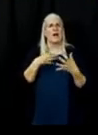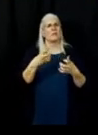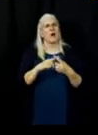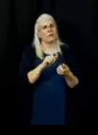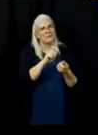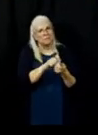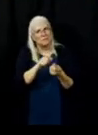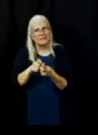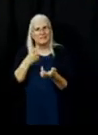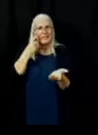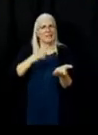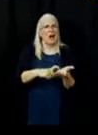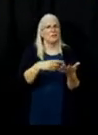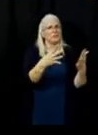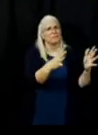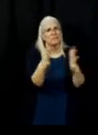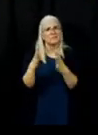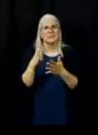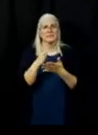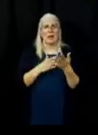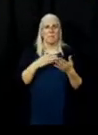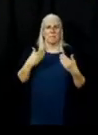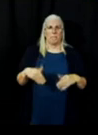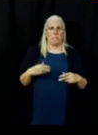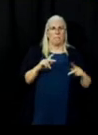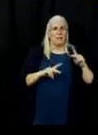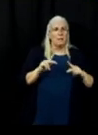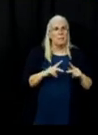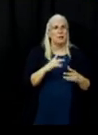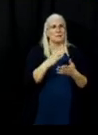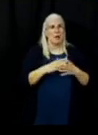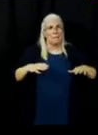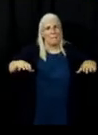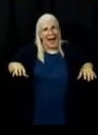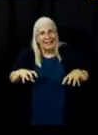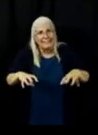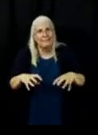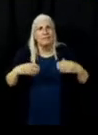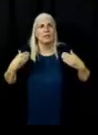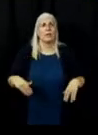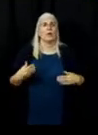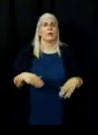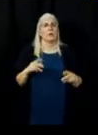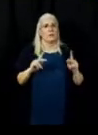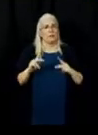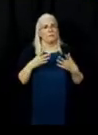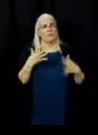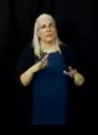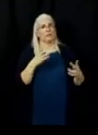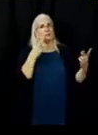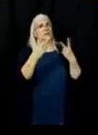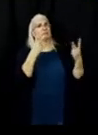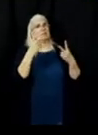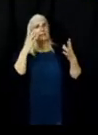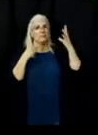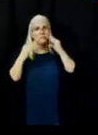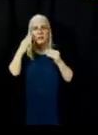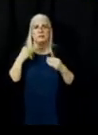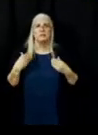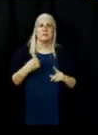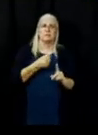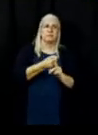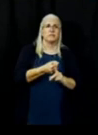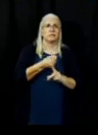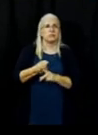those effects and some of the anxiety that individuals may be feeling, particularly those homeowners in the Butte Meadows and